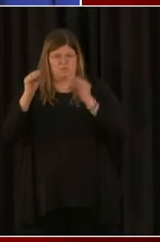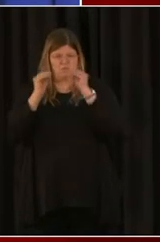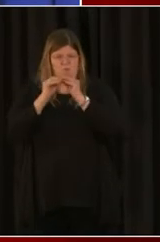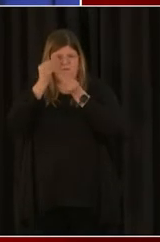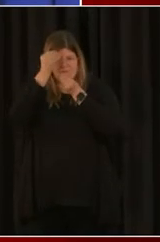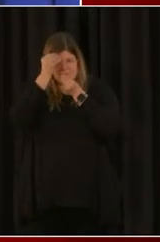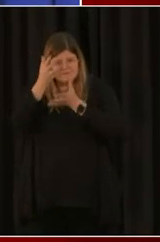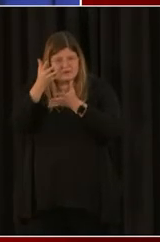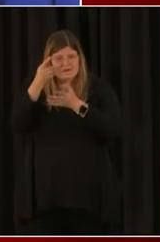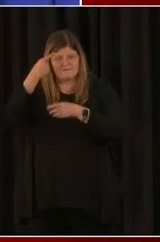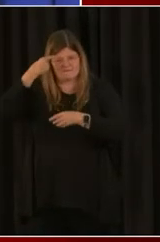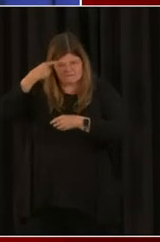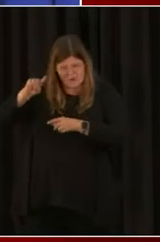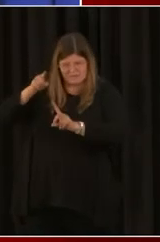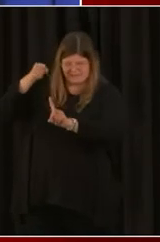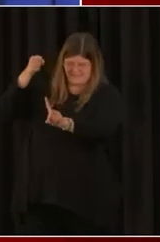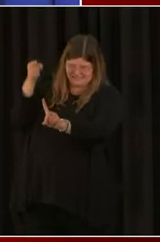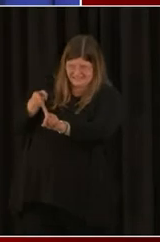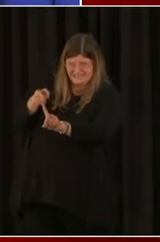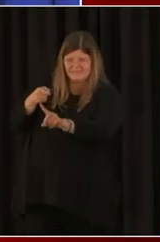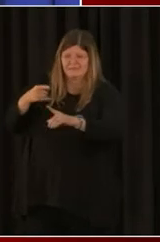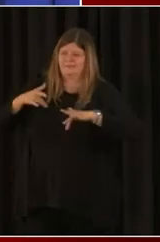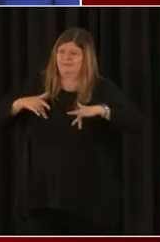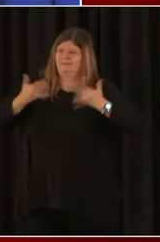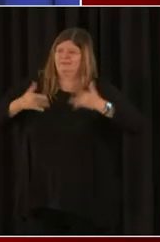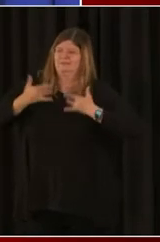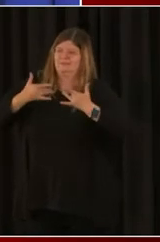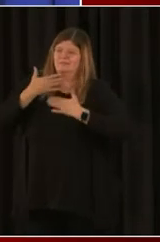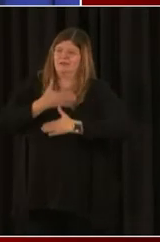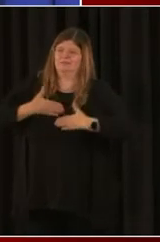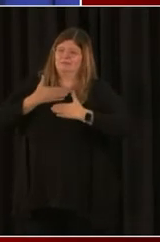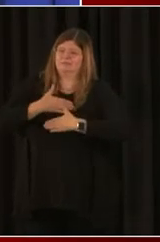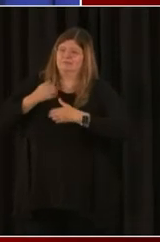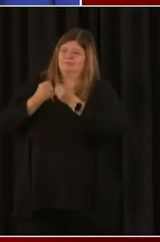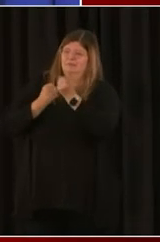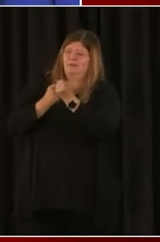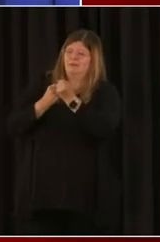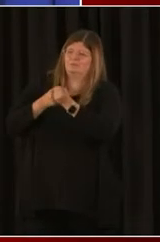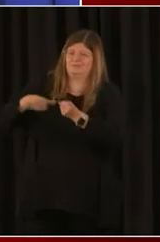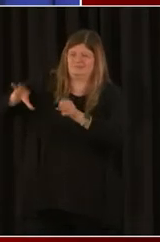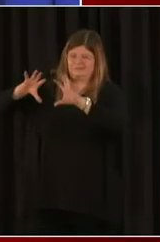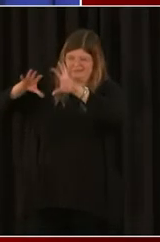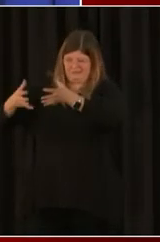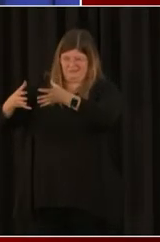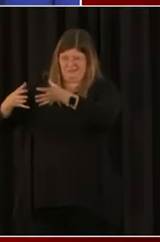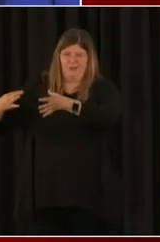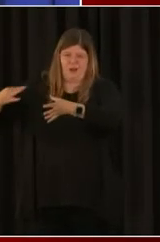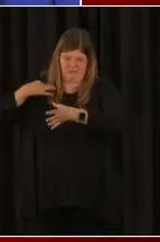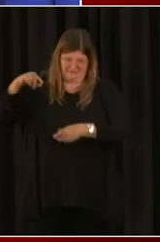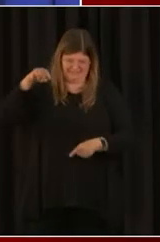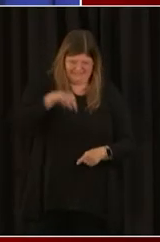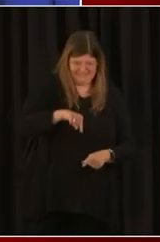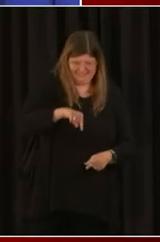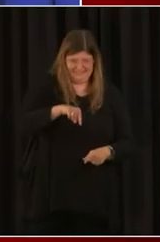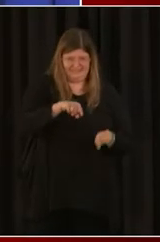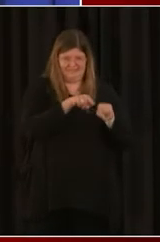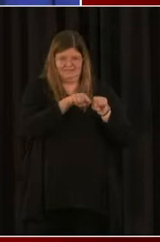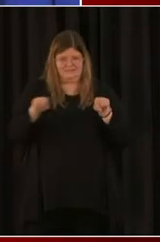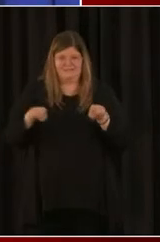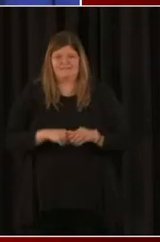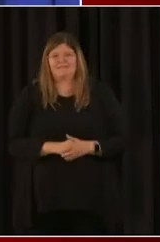who's going to ask for SVA help again. And this is Ms. Smith. Ms. Smith,